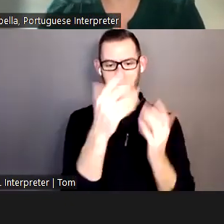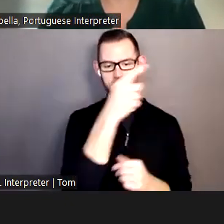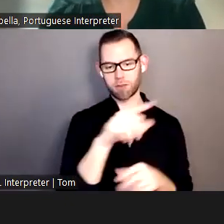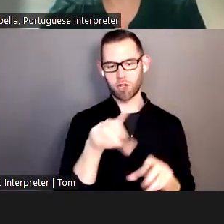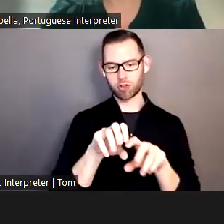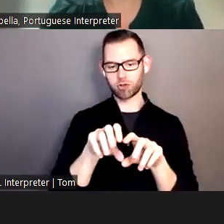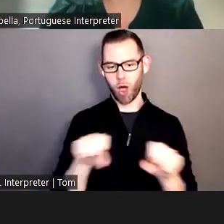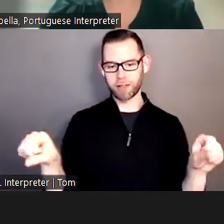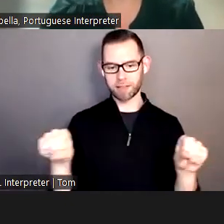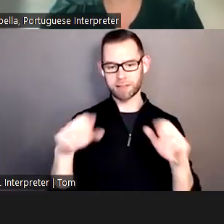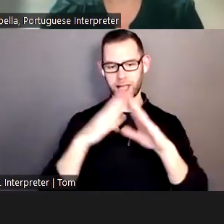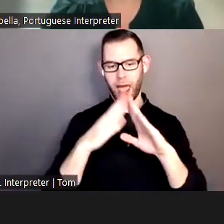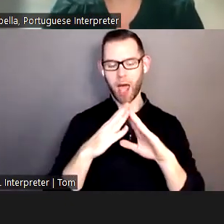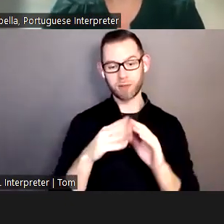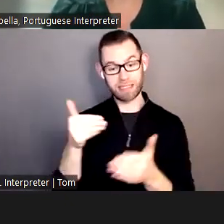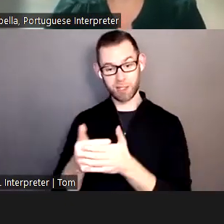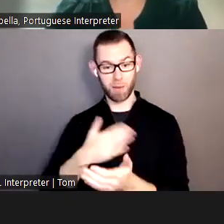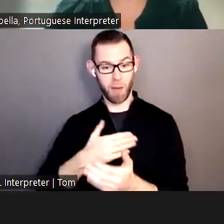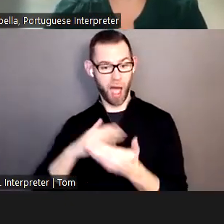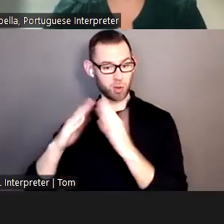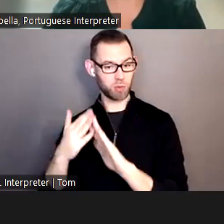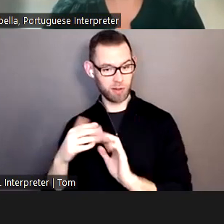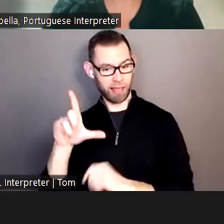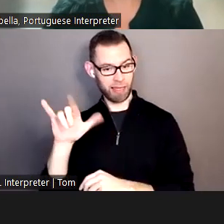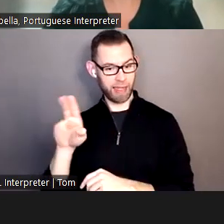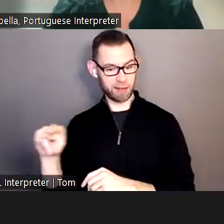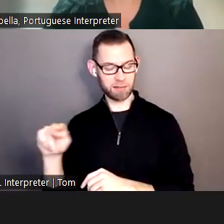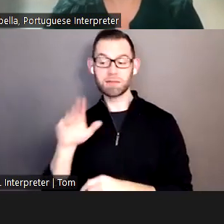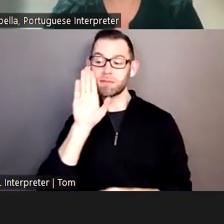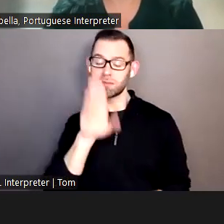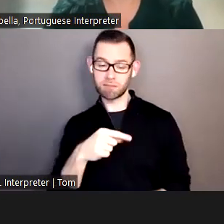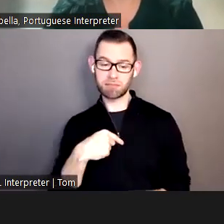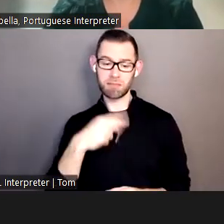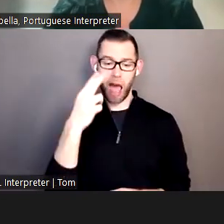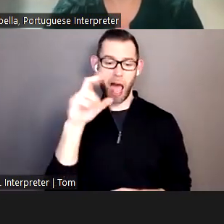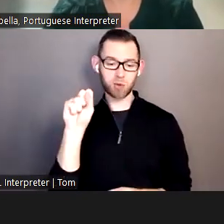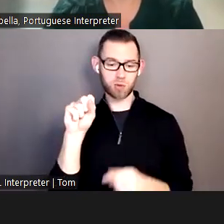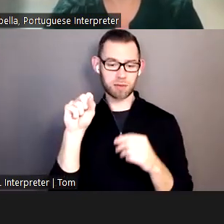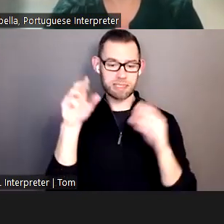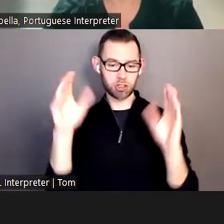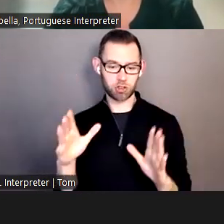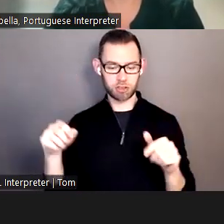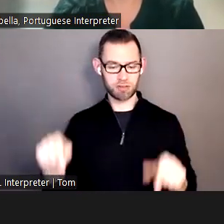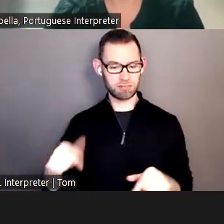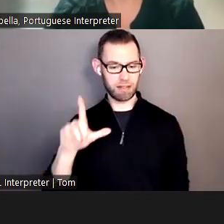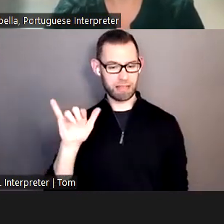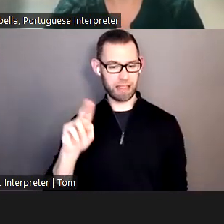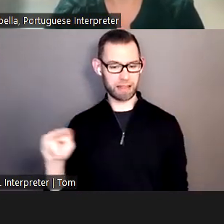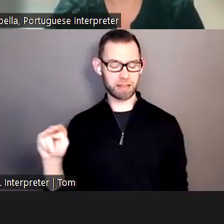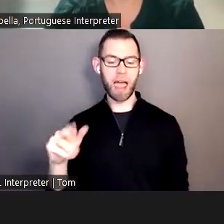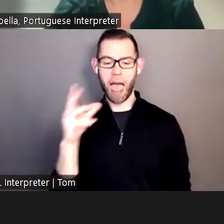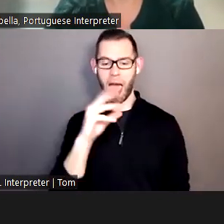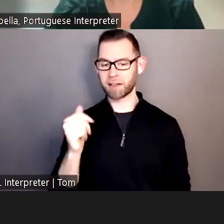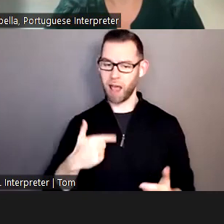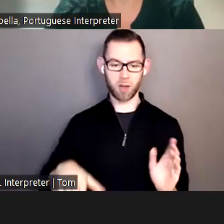neighbors my community in Lynn. I'm a high school teacher here in Lynn and a lifelong resident of the North Shore.